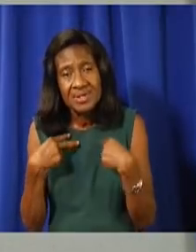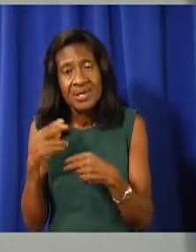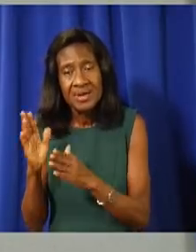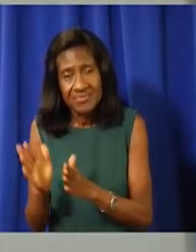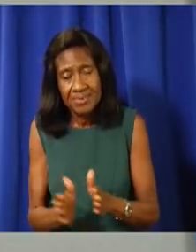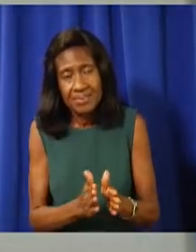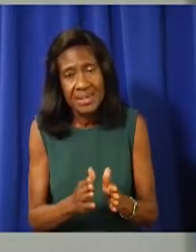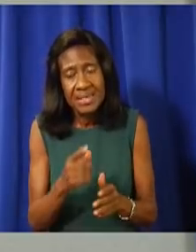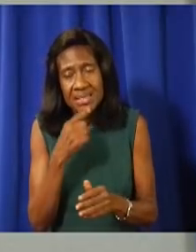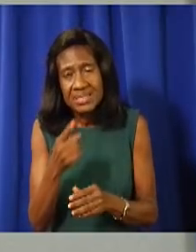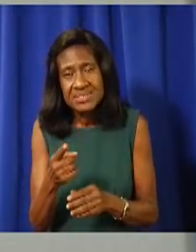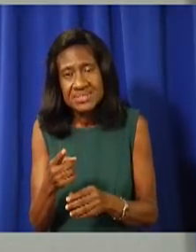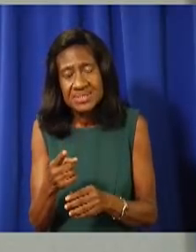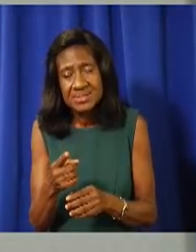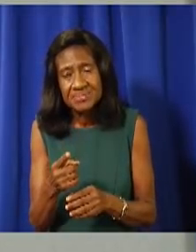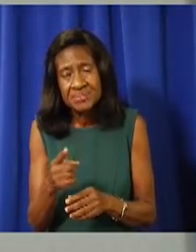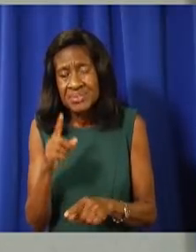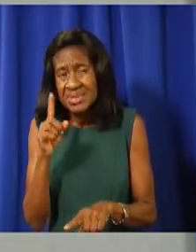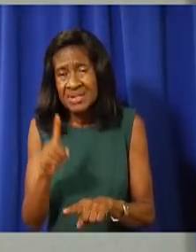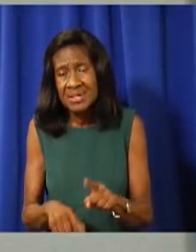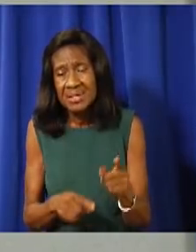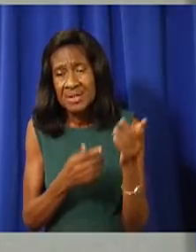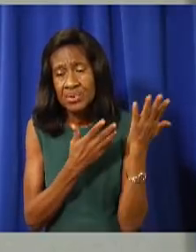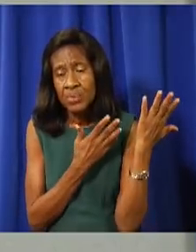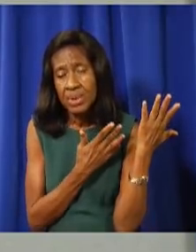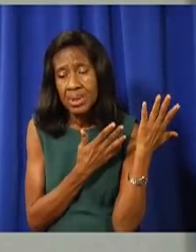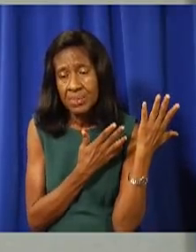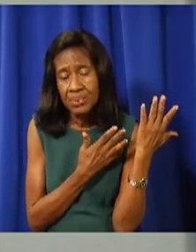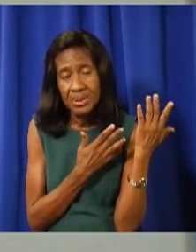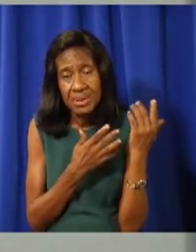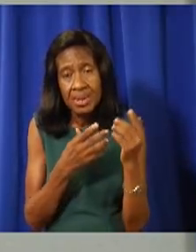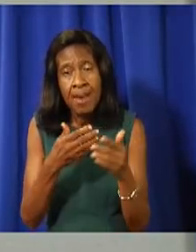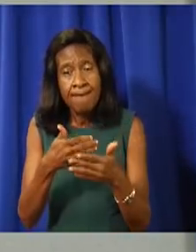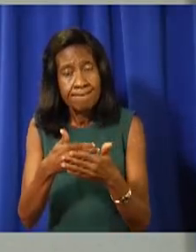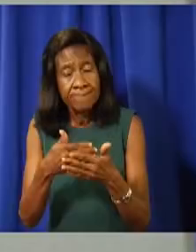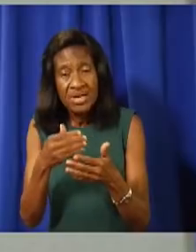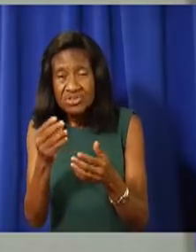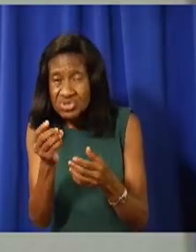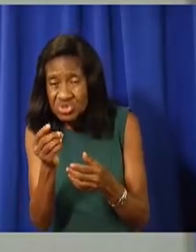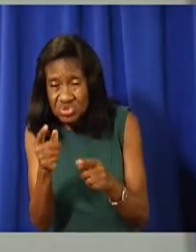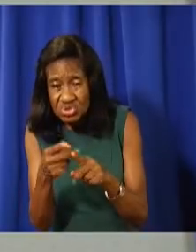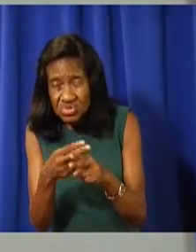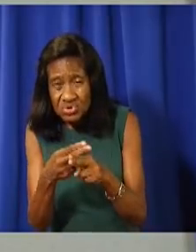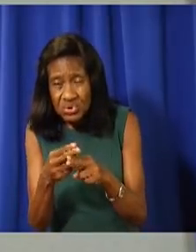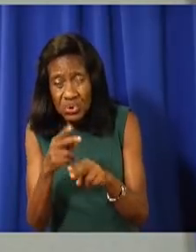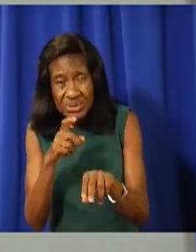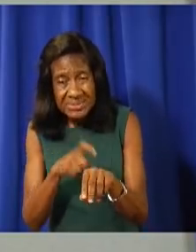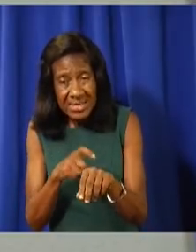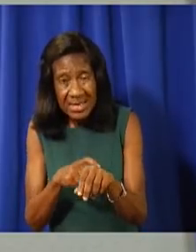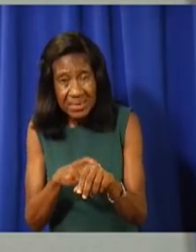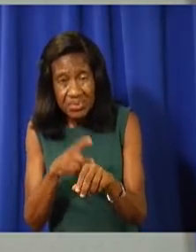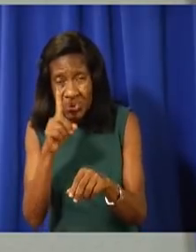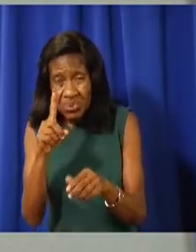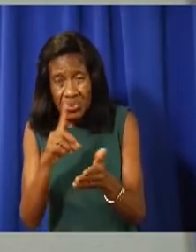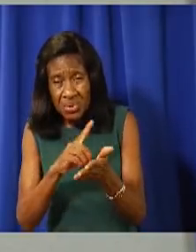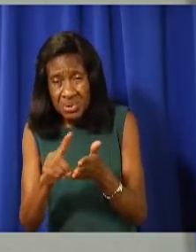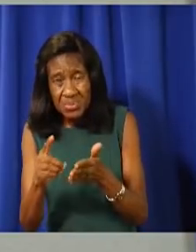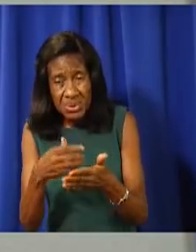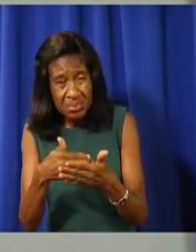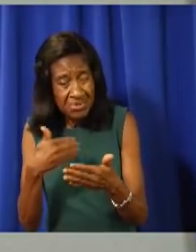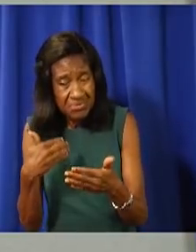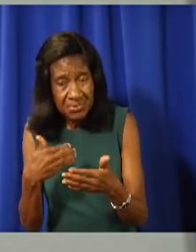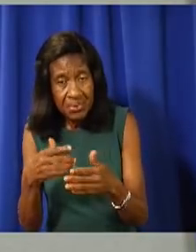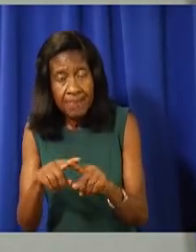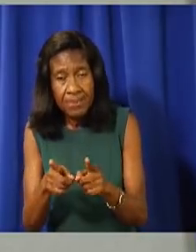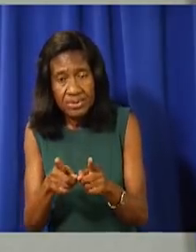is we can't wait until, you know, the week before to make a decision. So we're going to be very